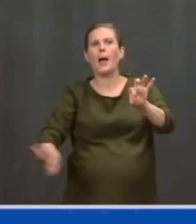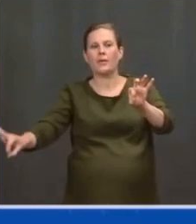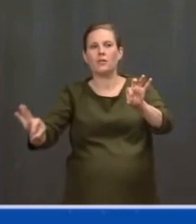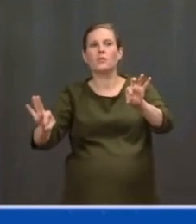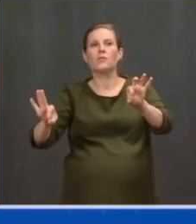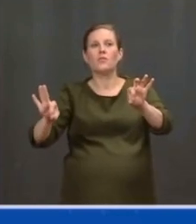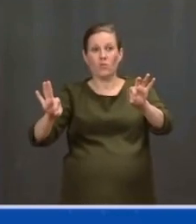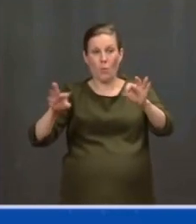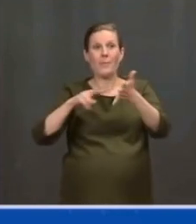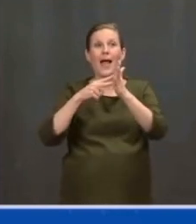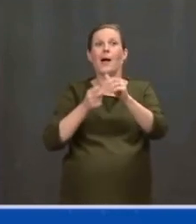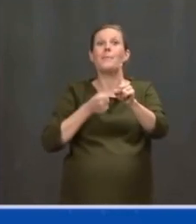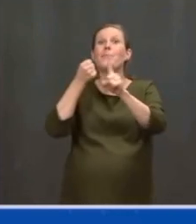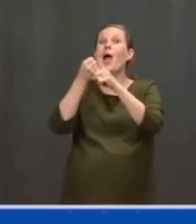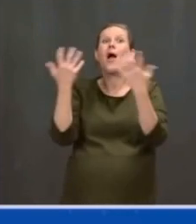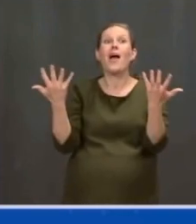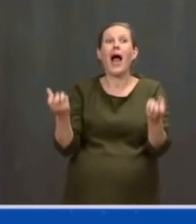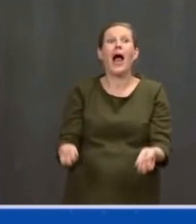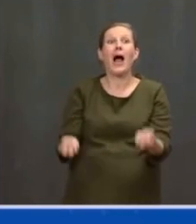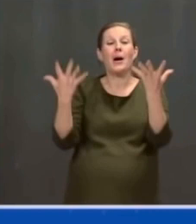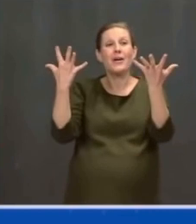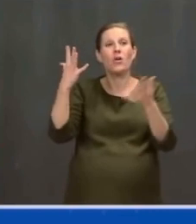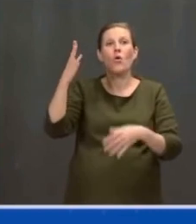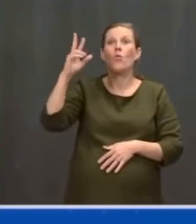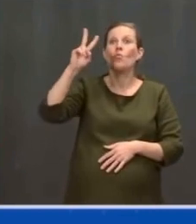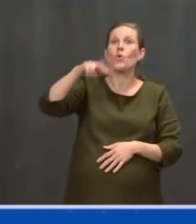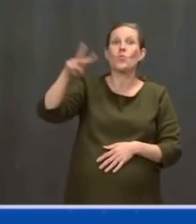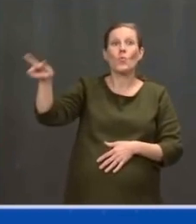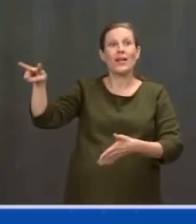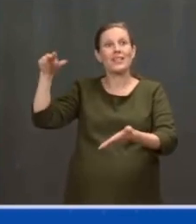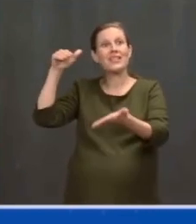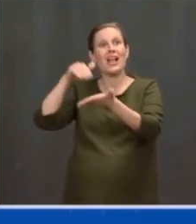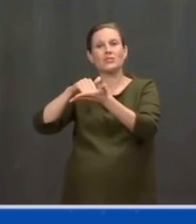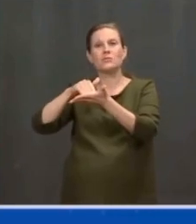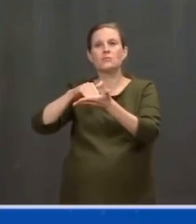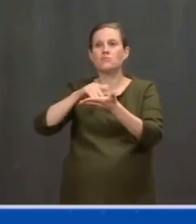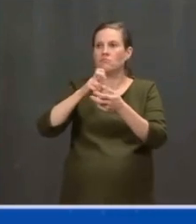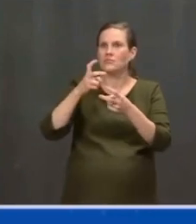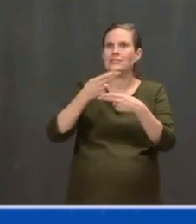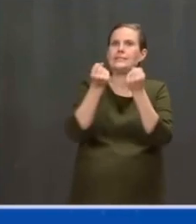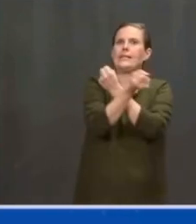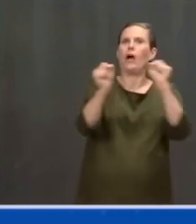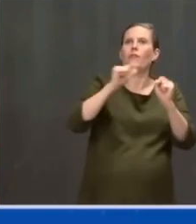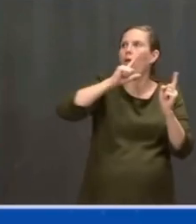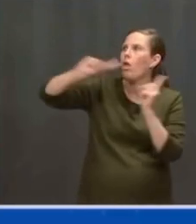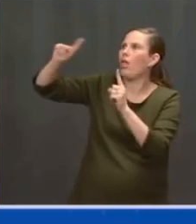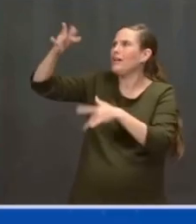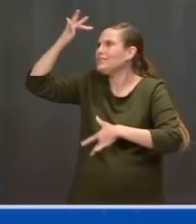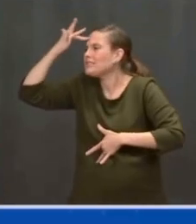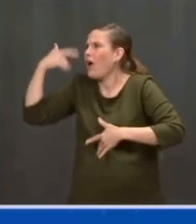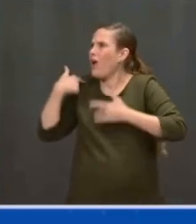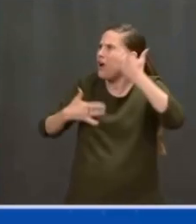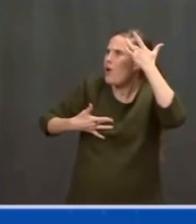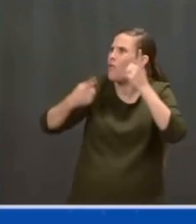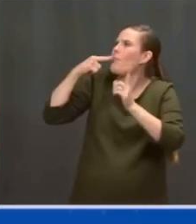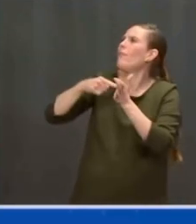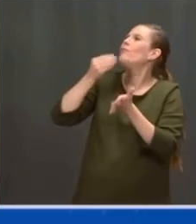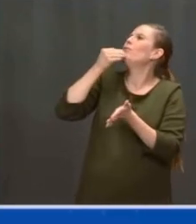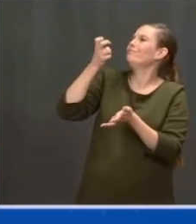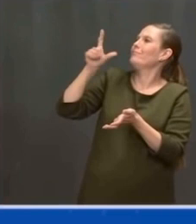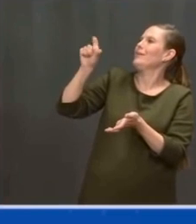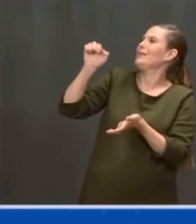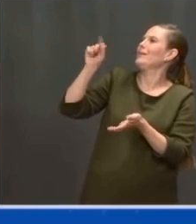healthcare costs saved. A chance to protect our children, help them learn and thrive.